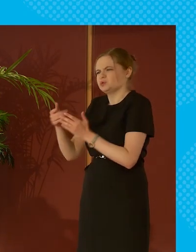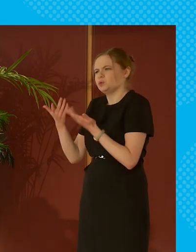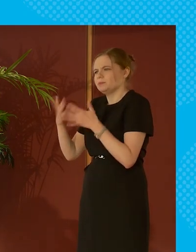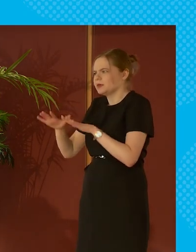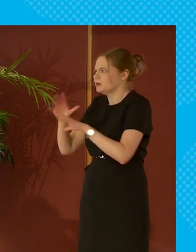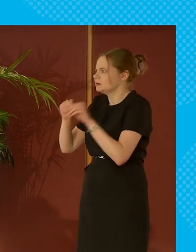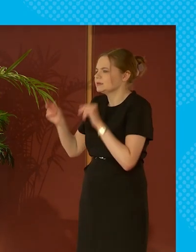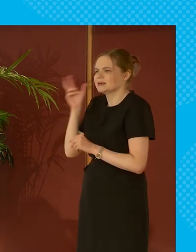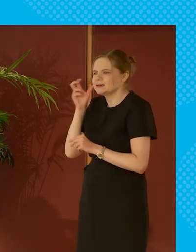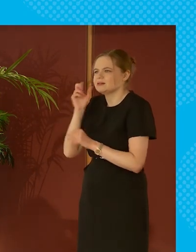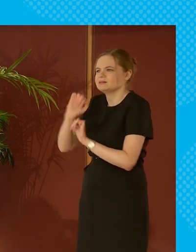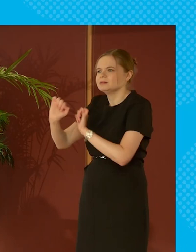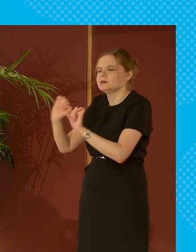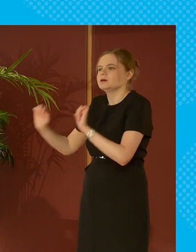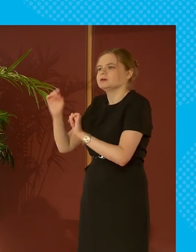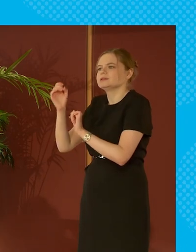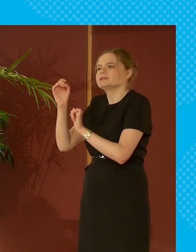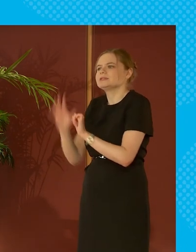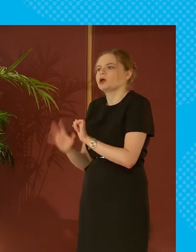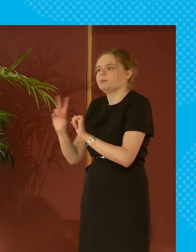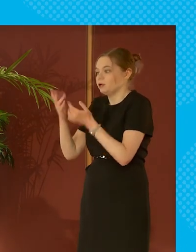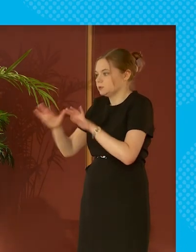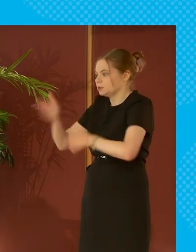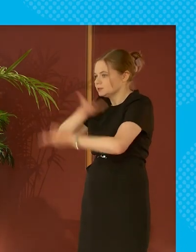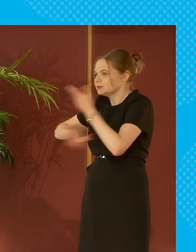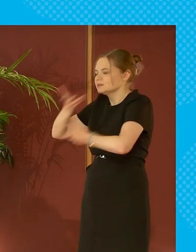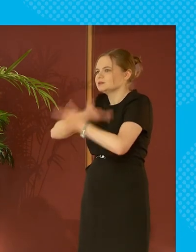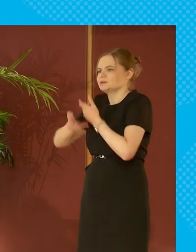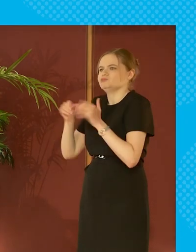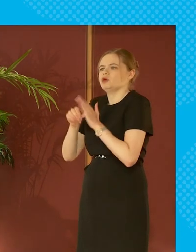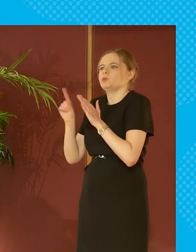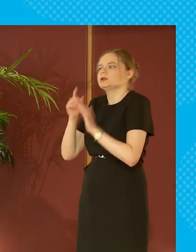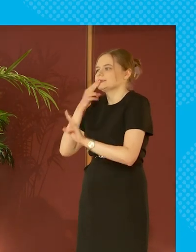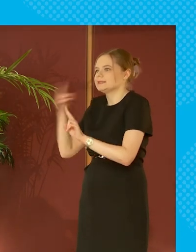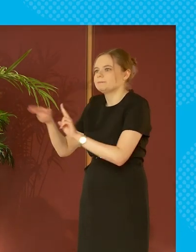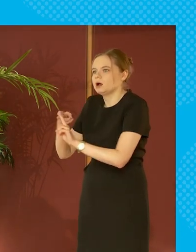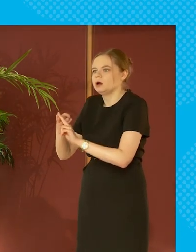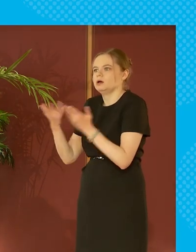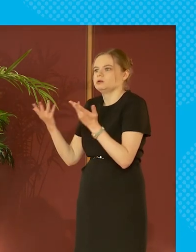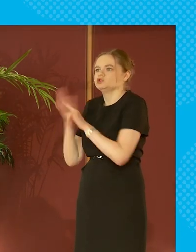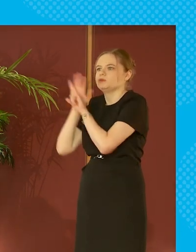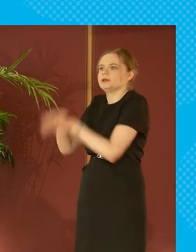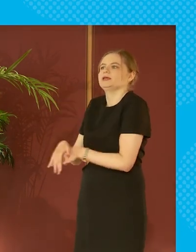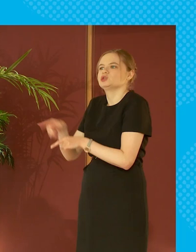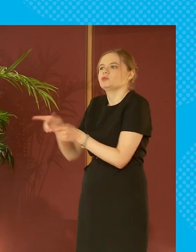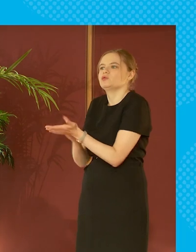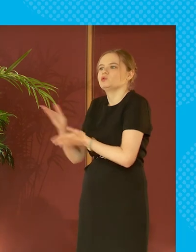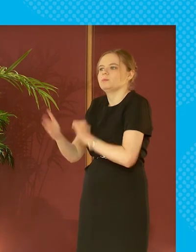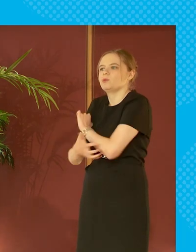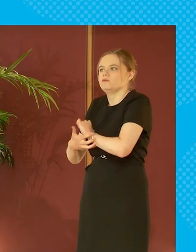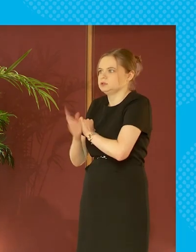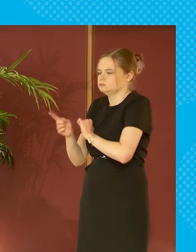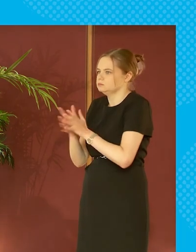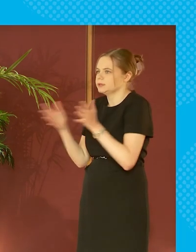we hear about time and again from single parents stigma and discrimination as a result of poverty and major